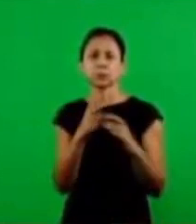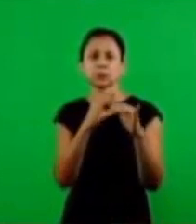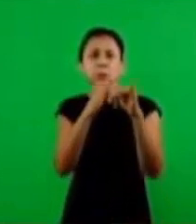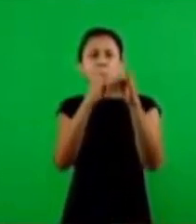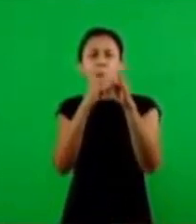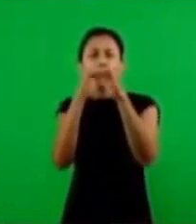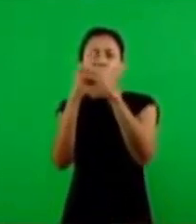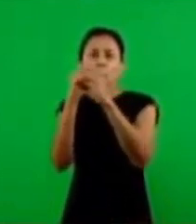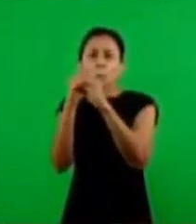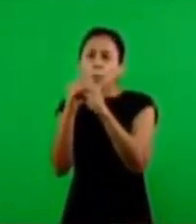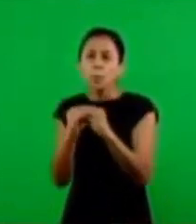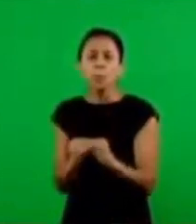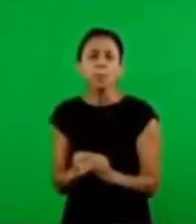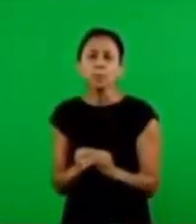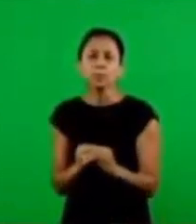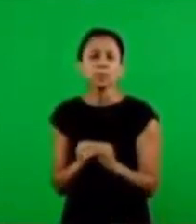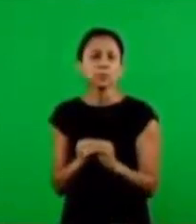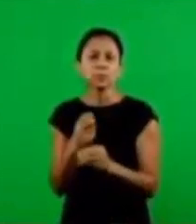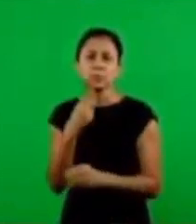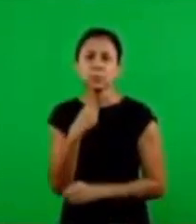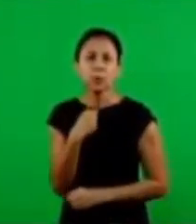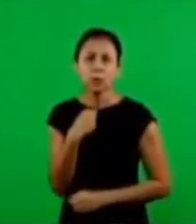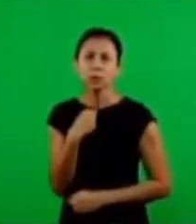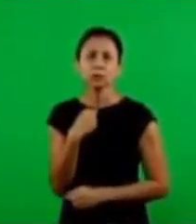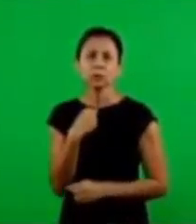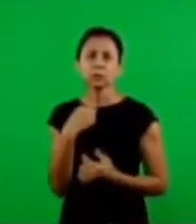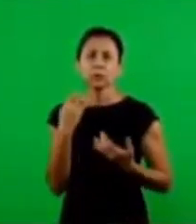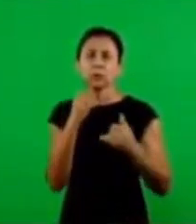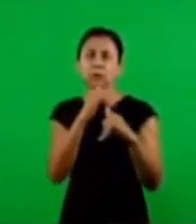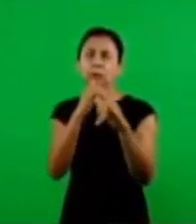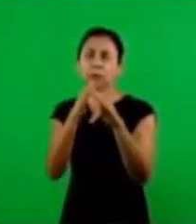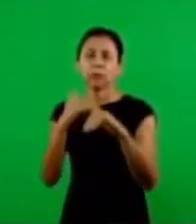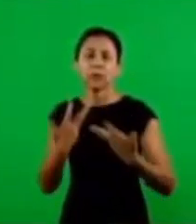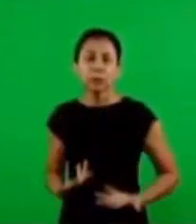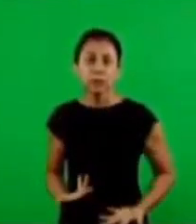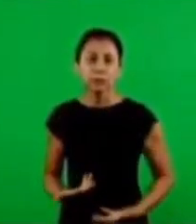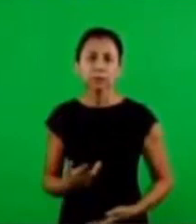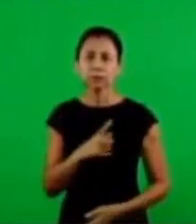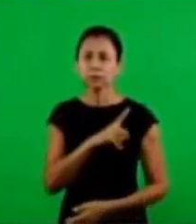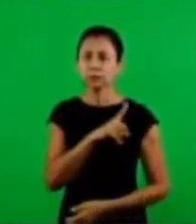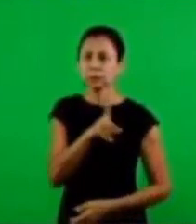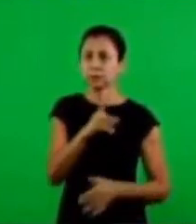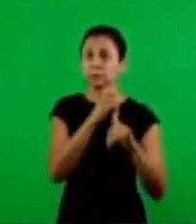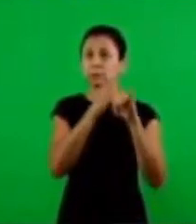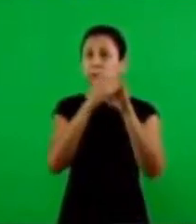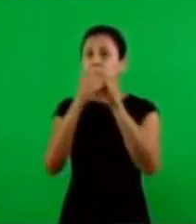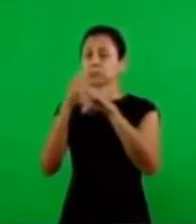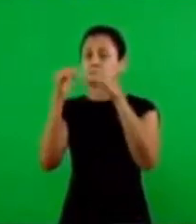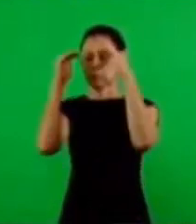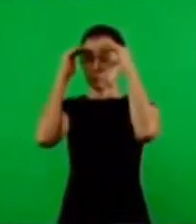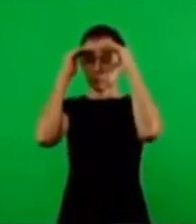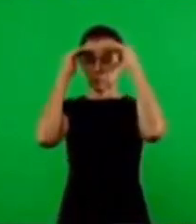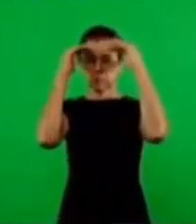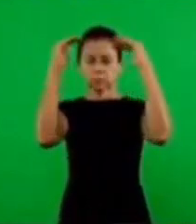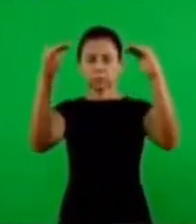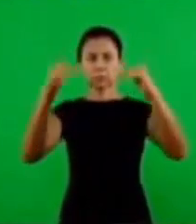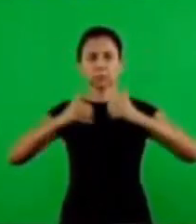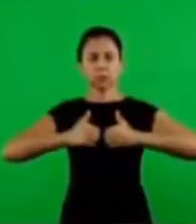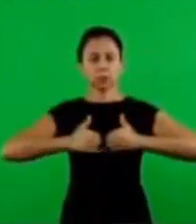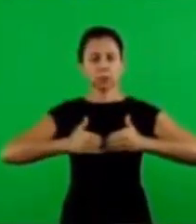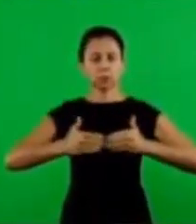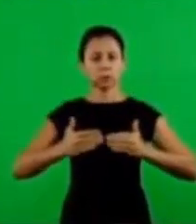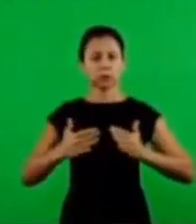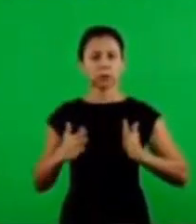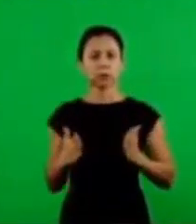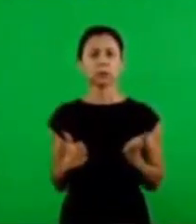blessing of the church nobody should be tired with the little video displayed at the end delivered is a